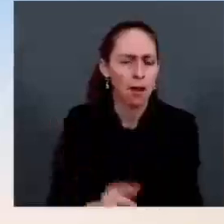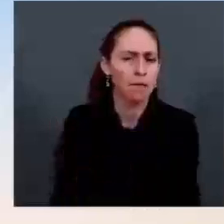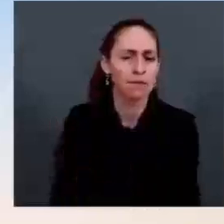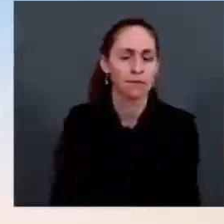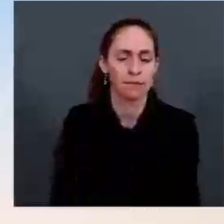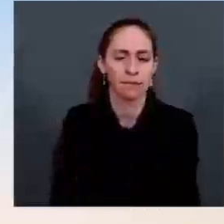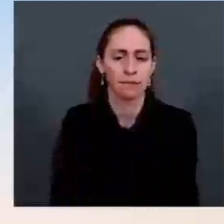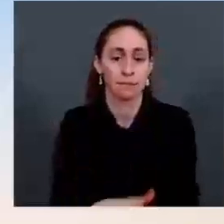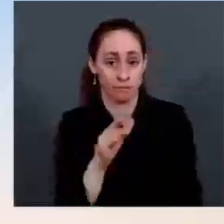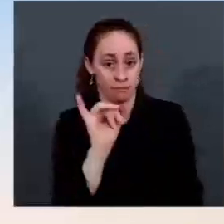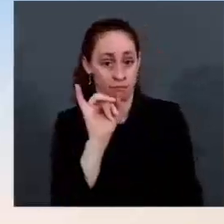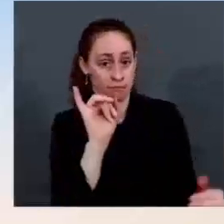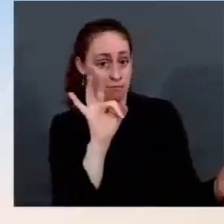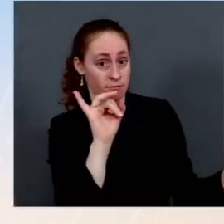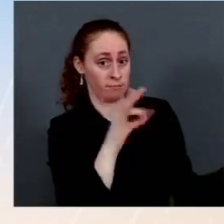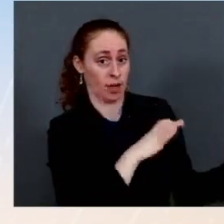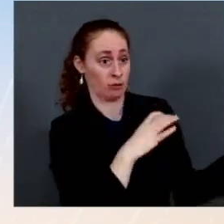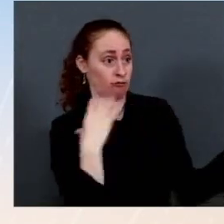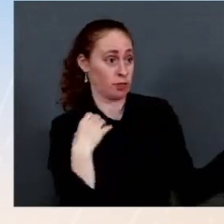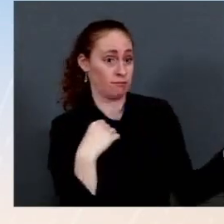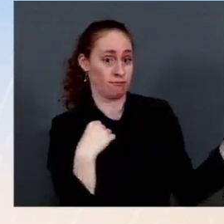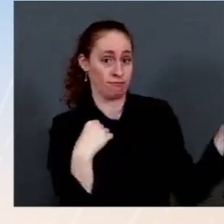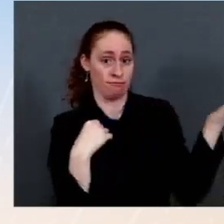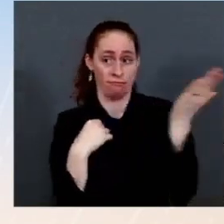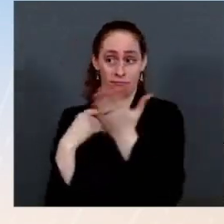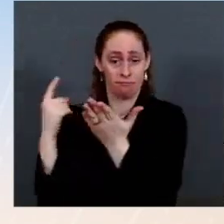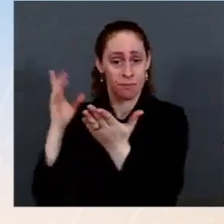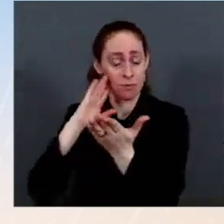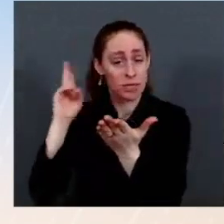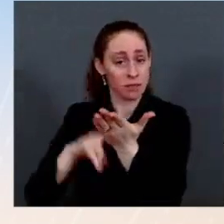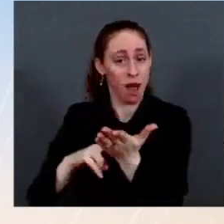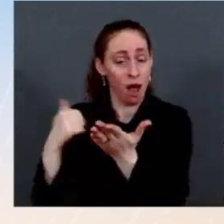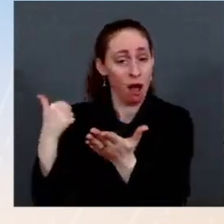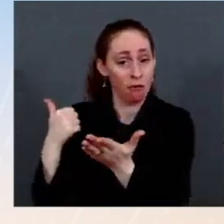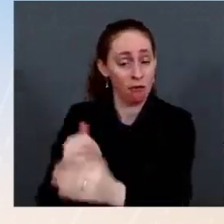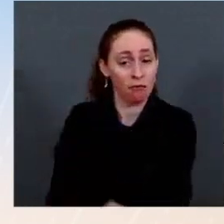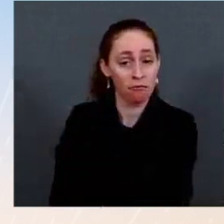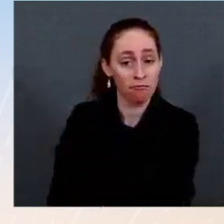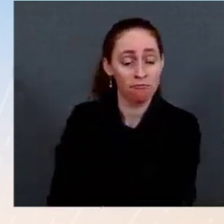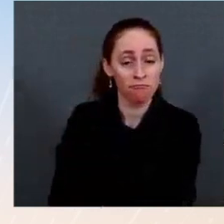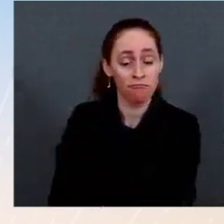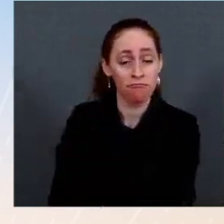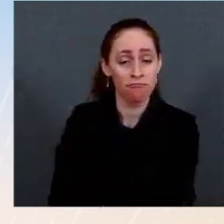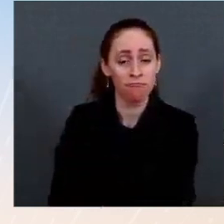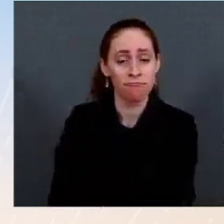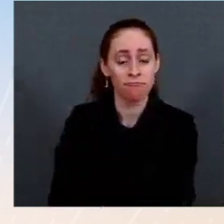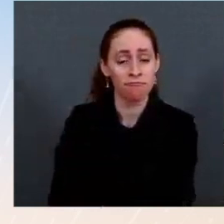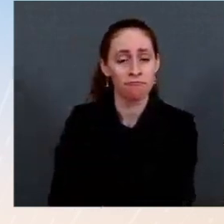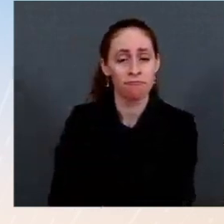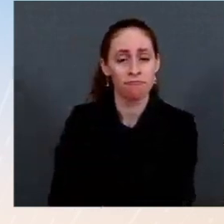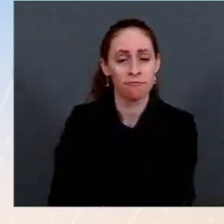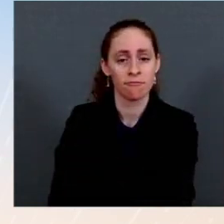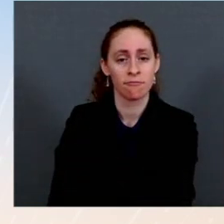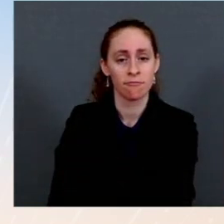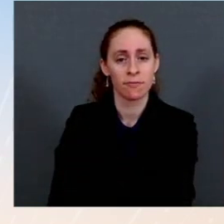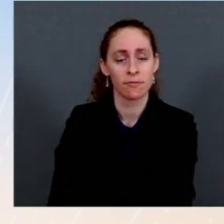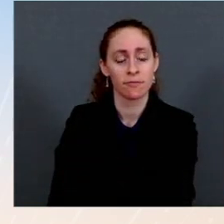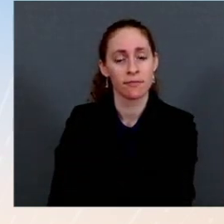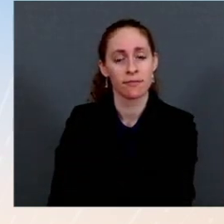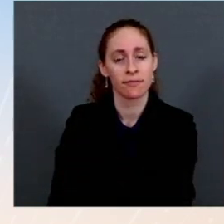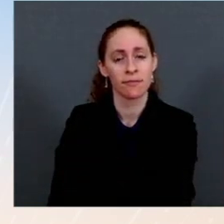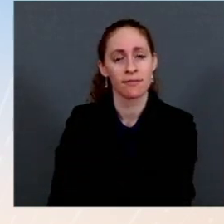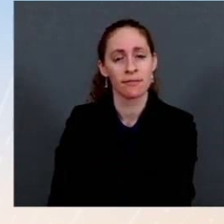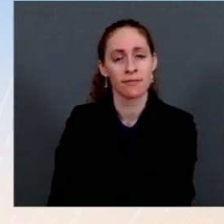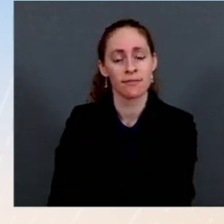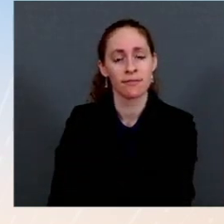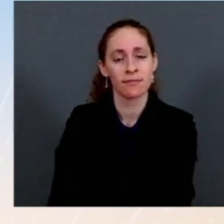The First, one on Kentucky. When the President travels tomorrow, he's going to be going to a region that voted overwhelmingly for former President Trump. You said yesterday